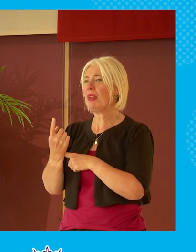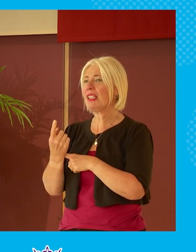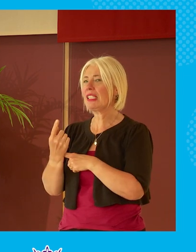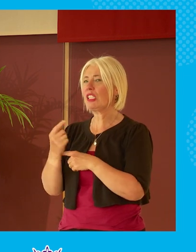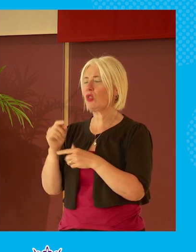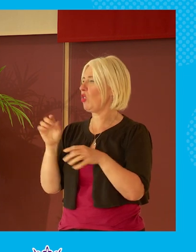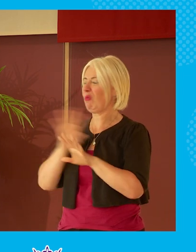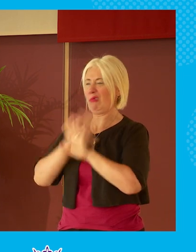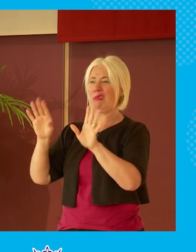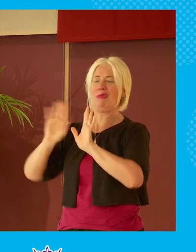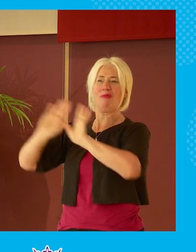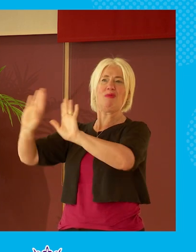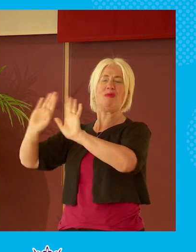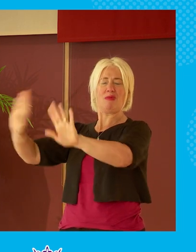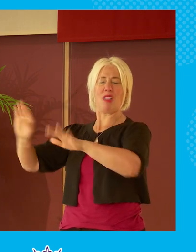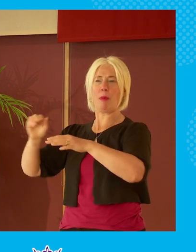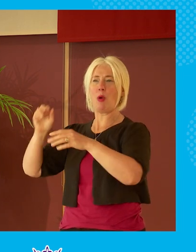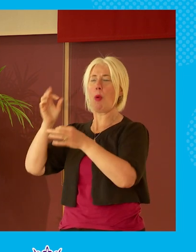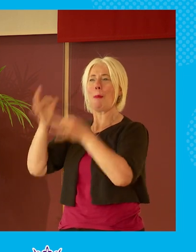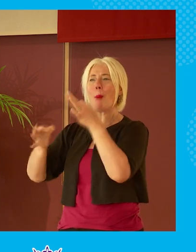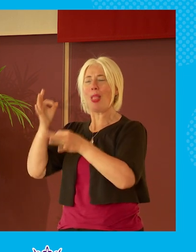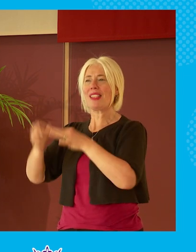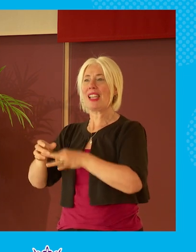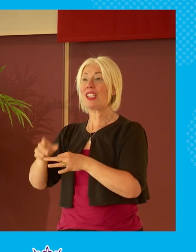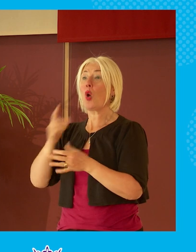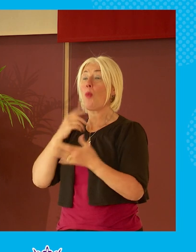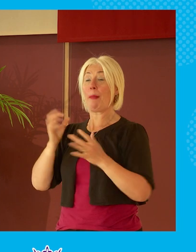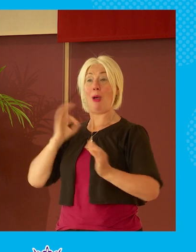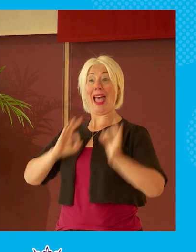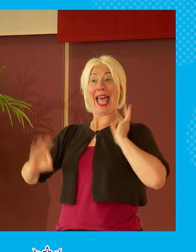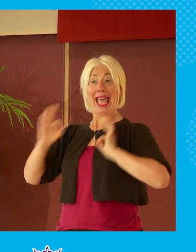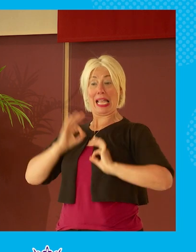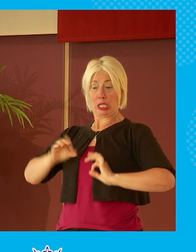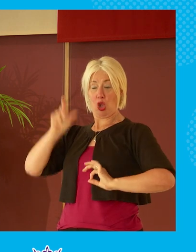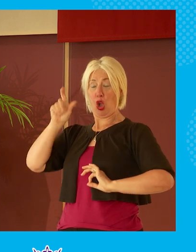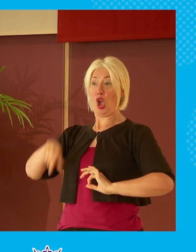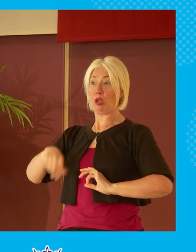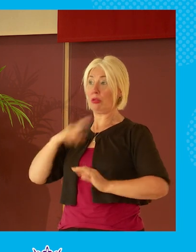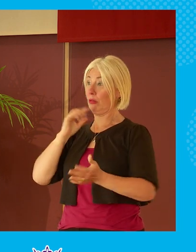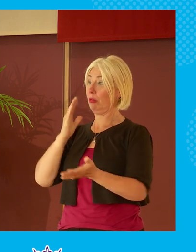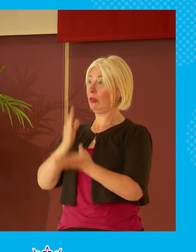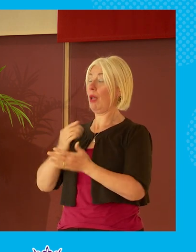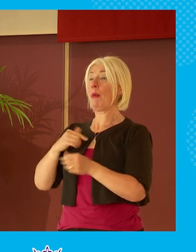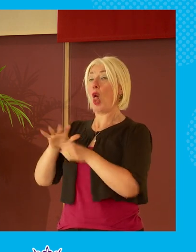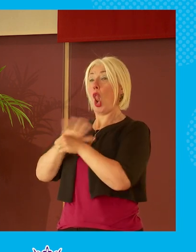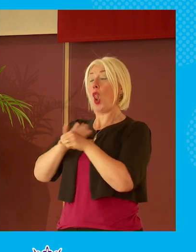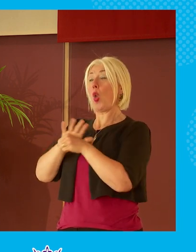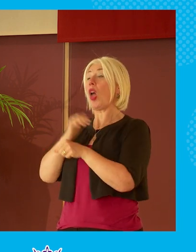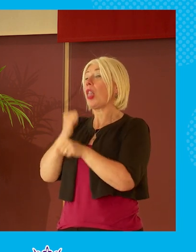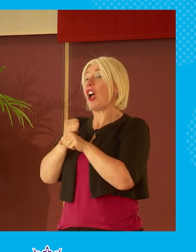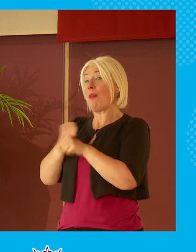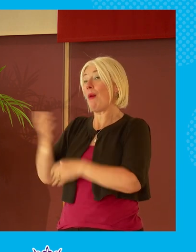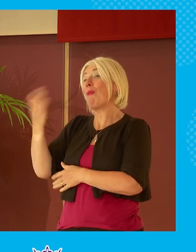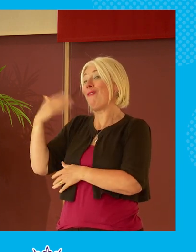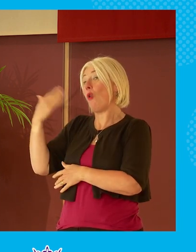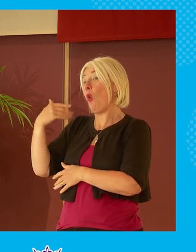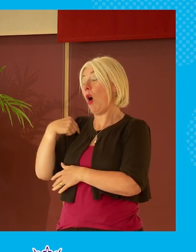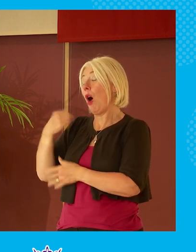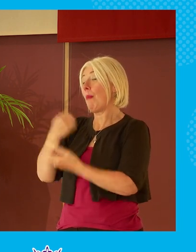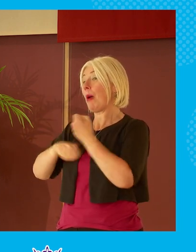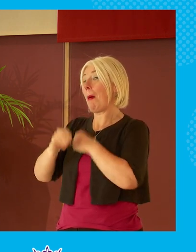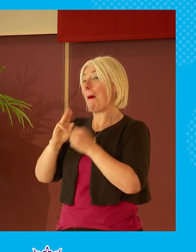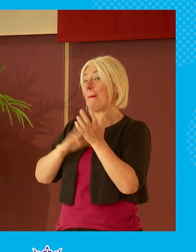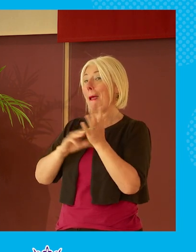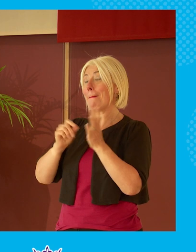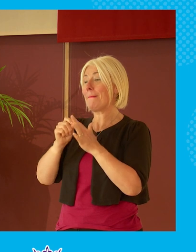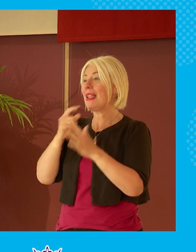about bad faith actors is very because as i said at start i genuinely and i i was in local government before where you you you you people